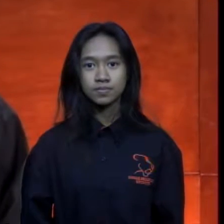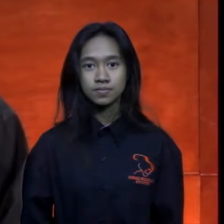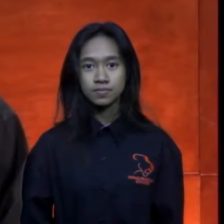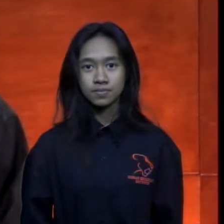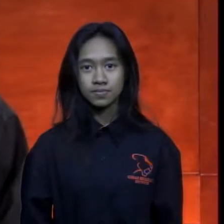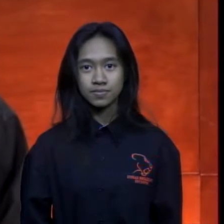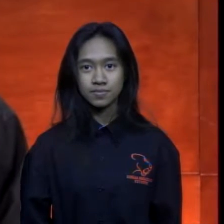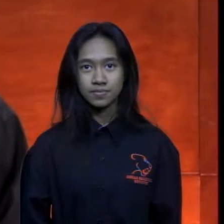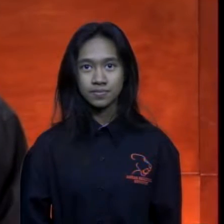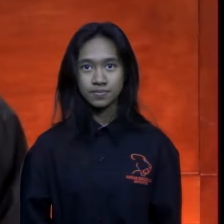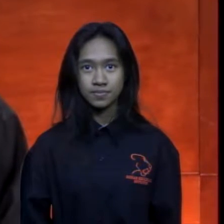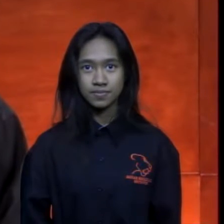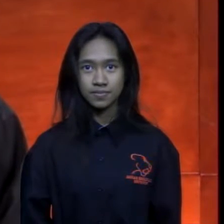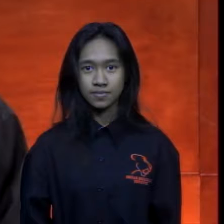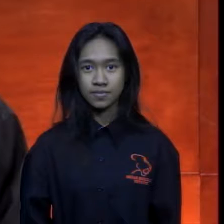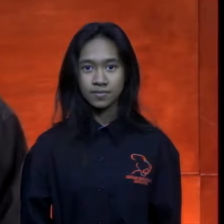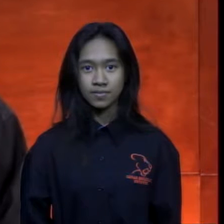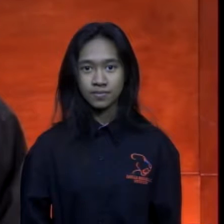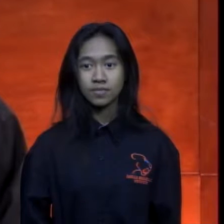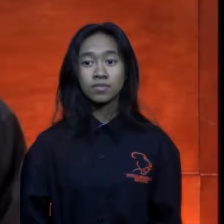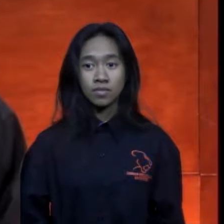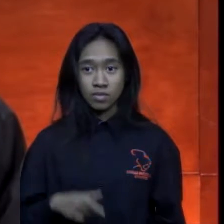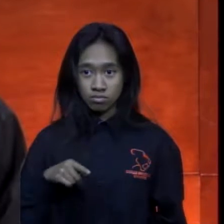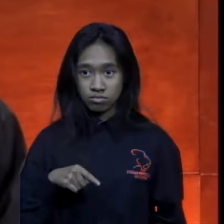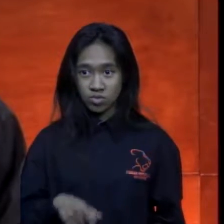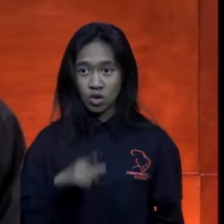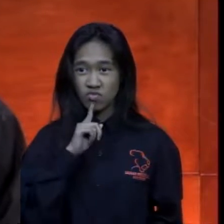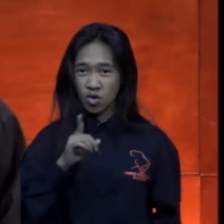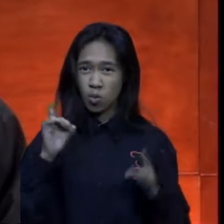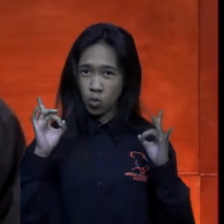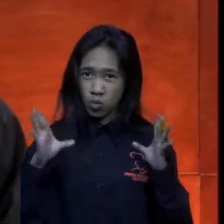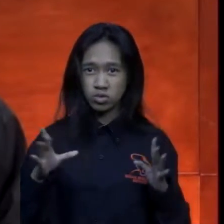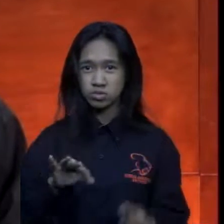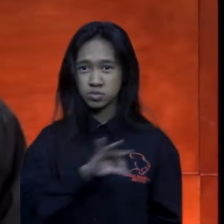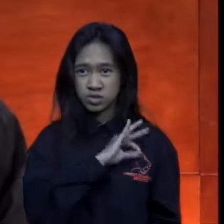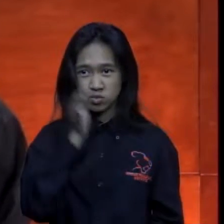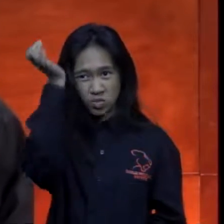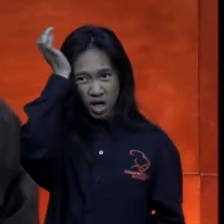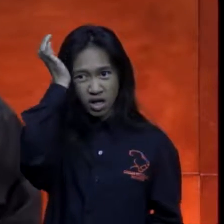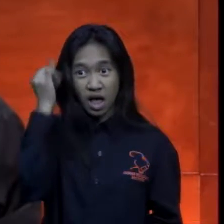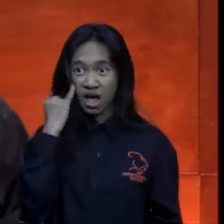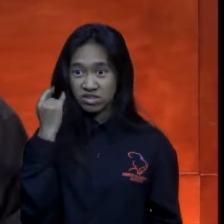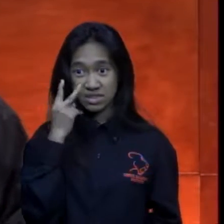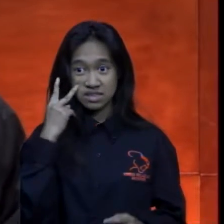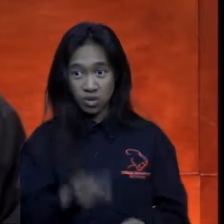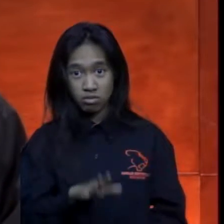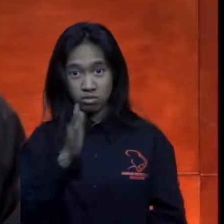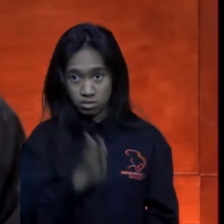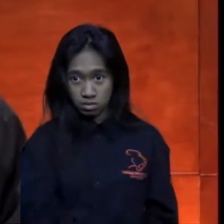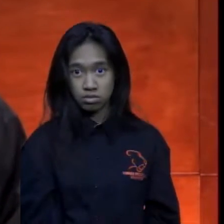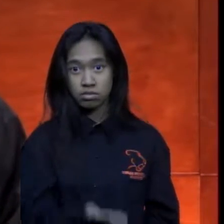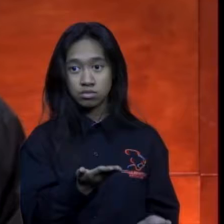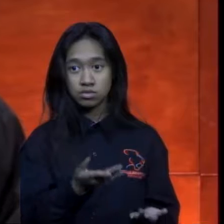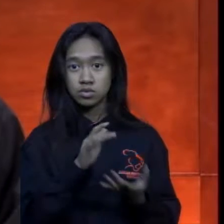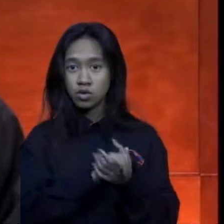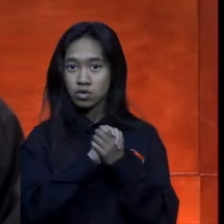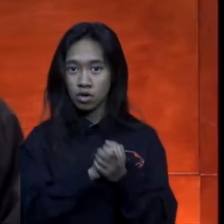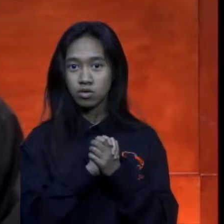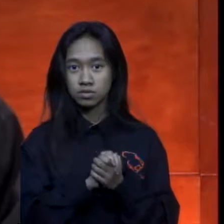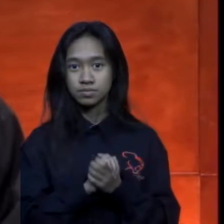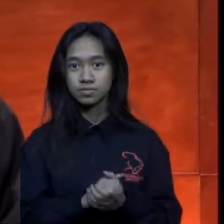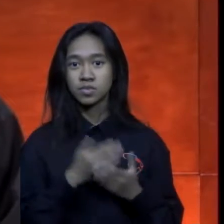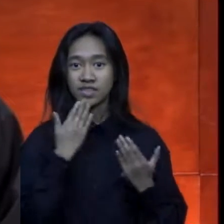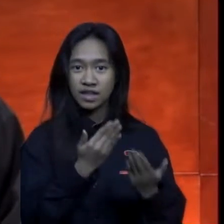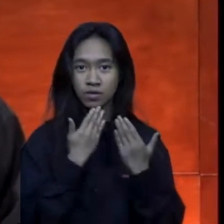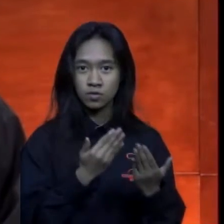that has spilled out this was some nasty and wet stuff if you have Julian or no Julian please tell him and thank